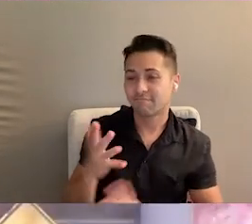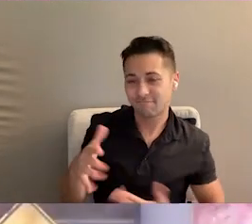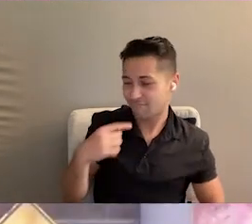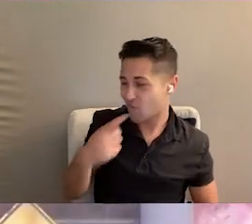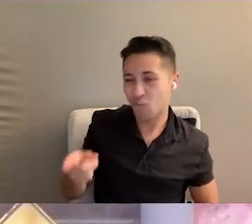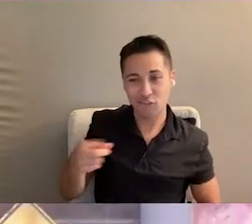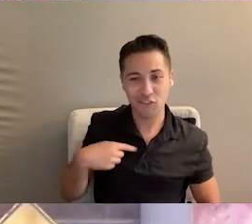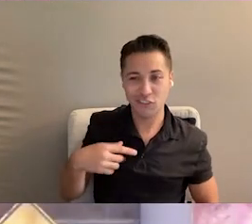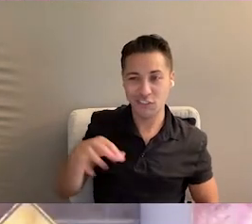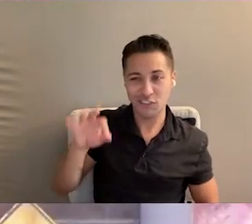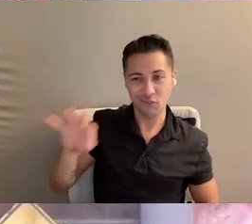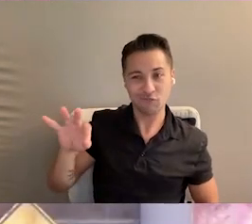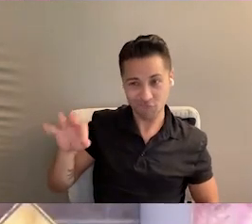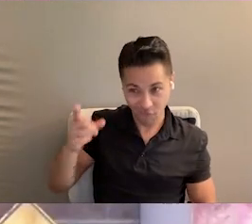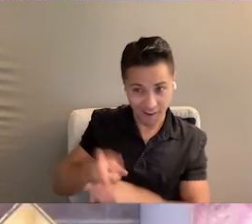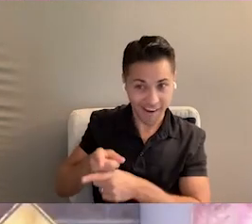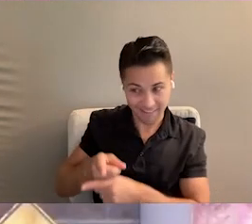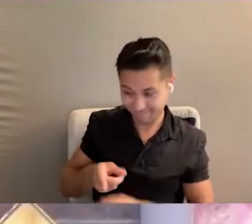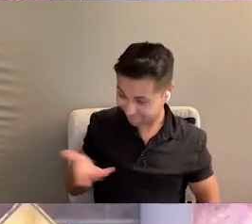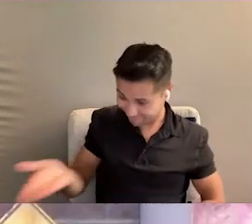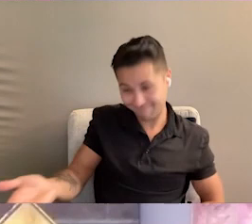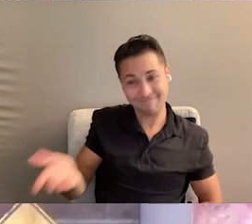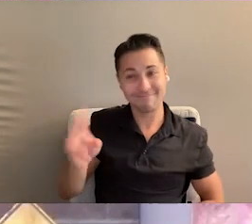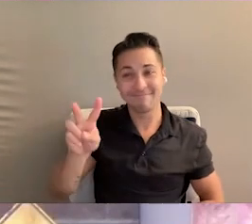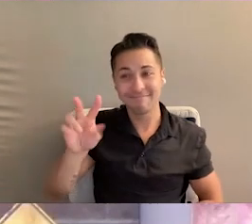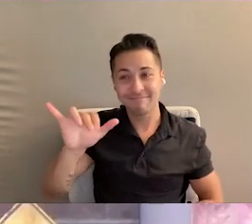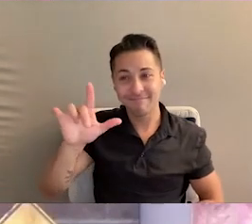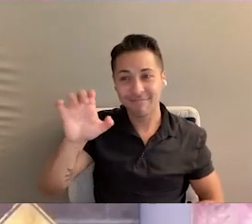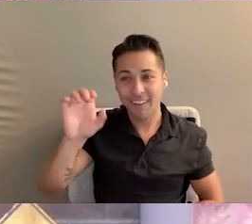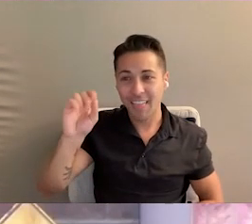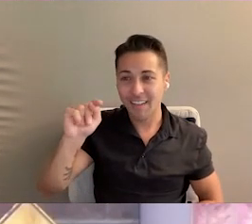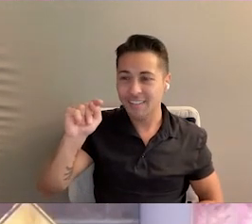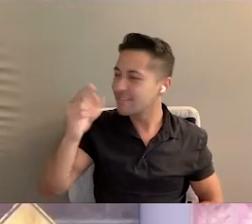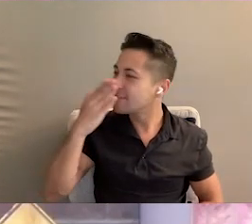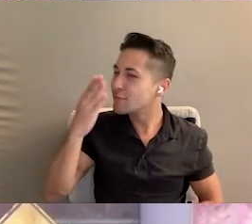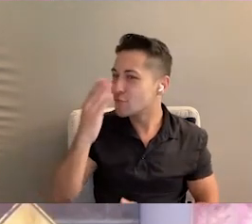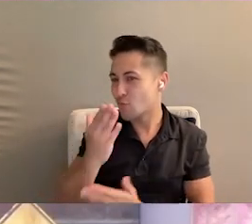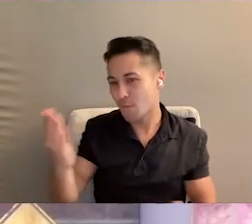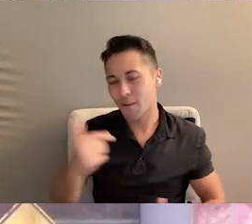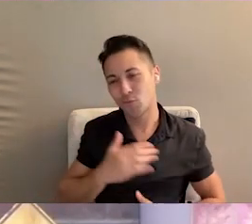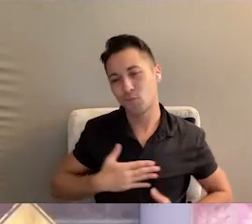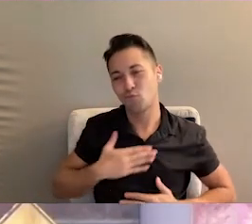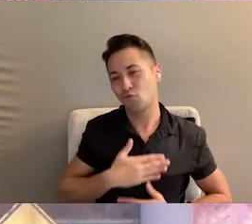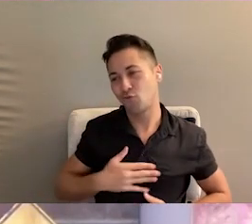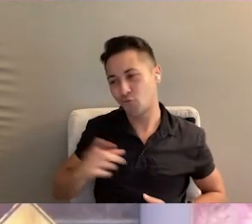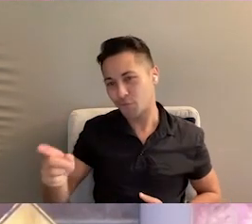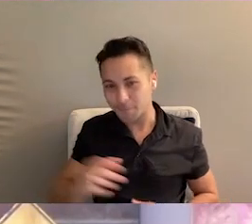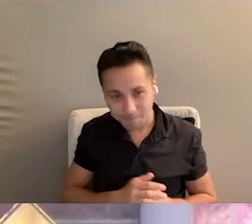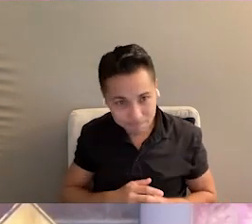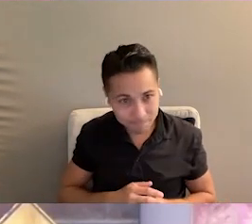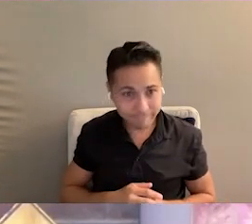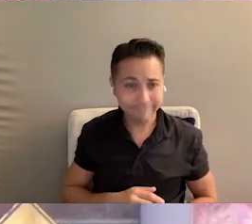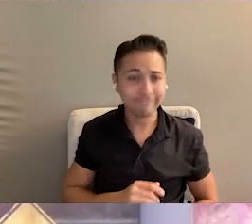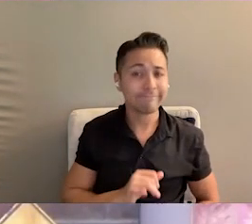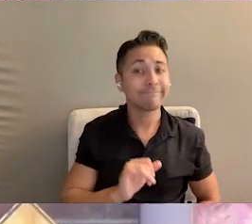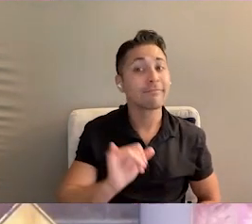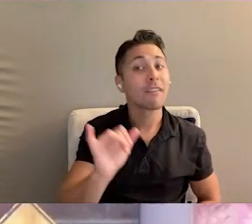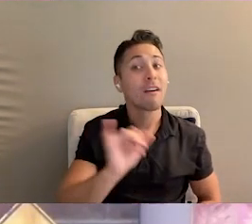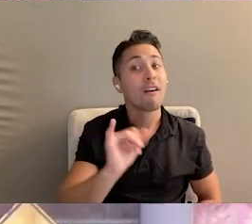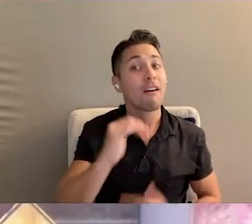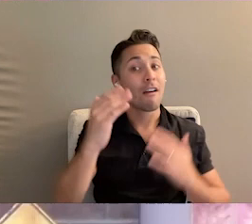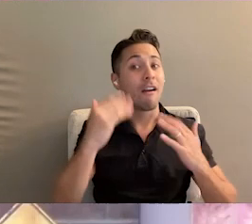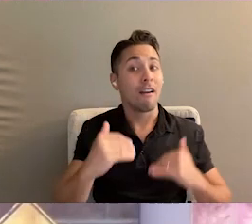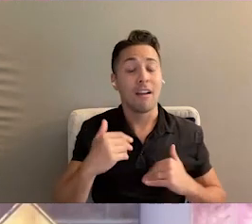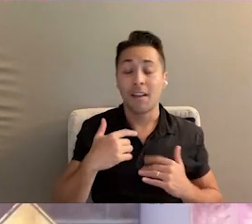All right. I told you she was good, right? That, Violet. Thank you so much. We appreciate you. I am also